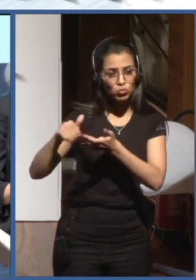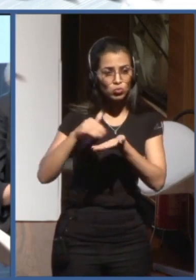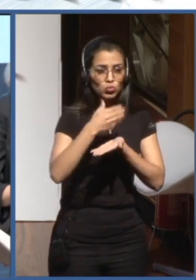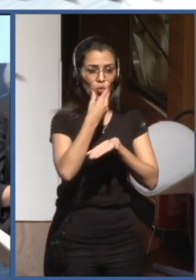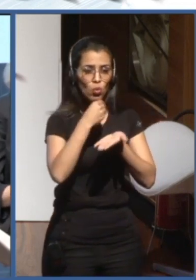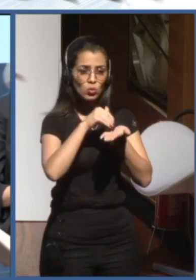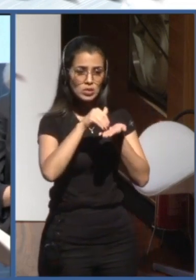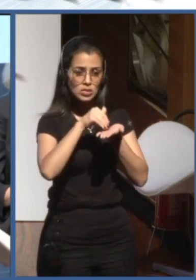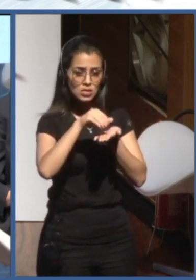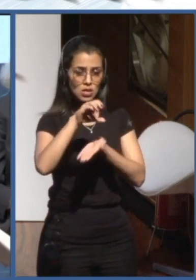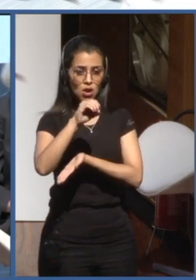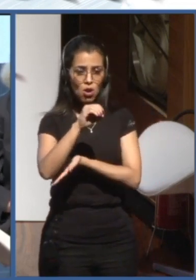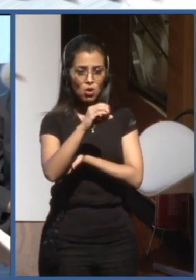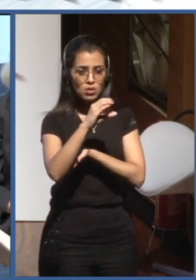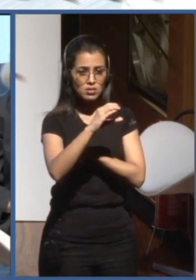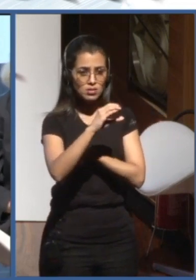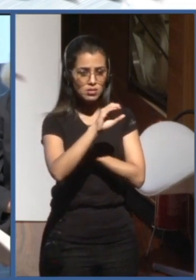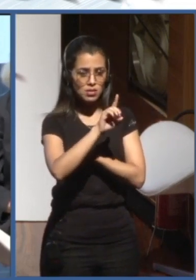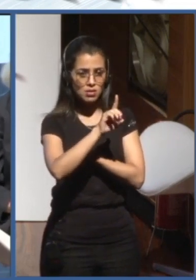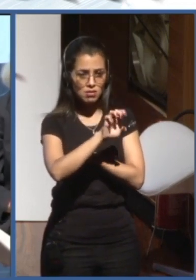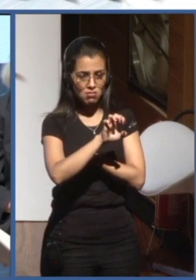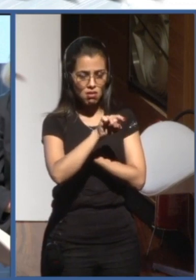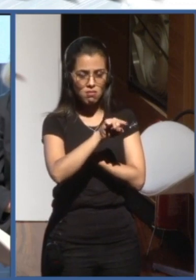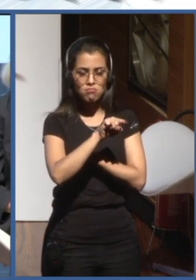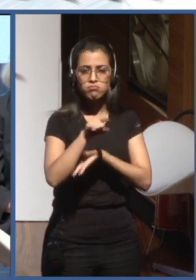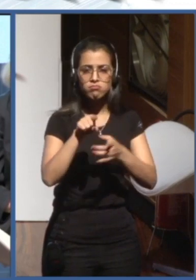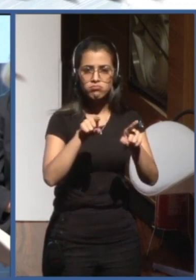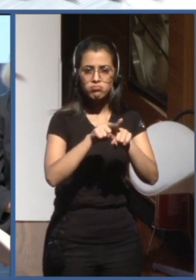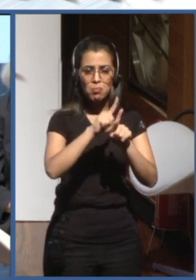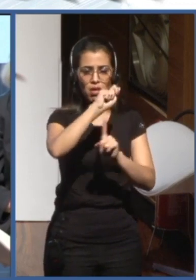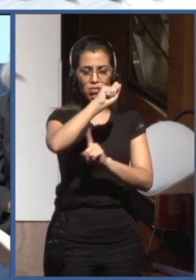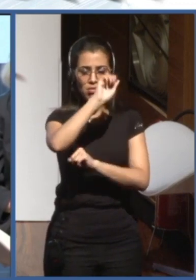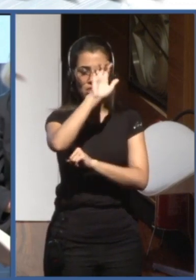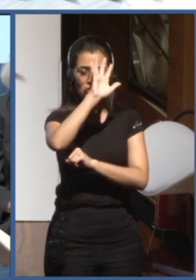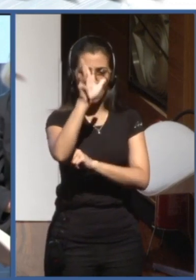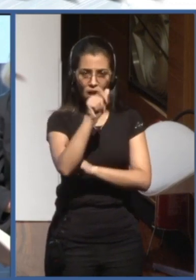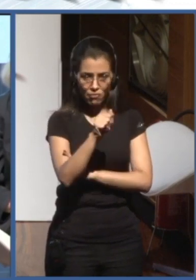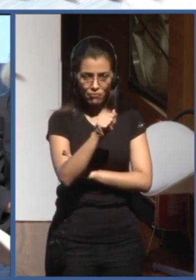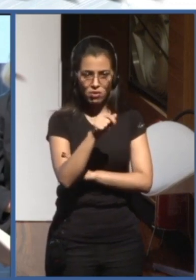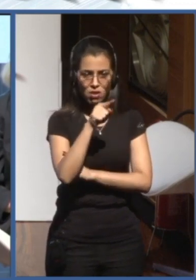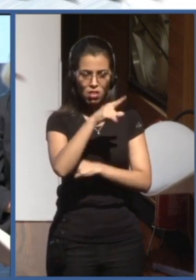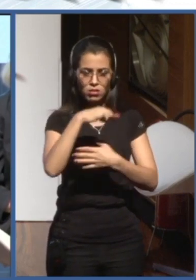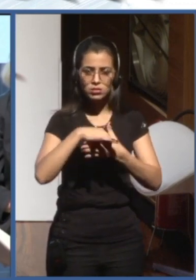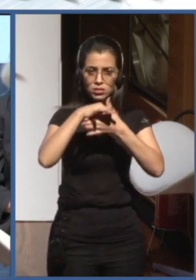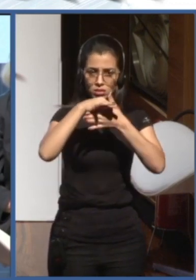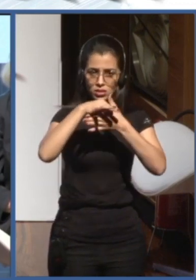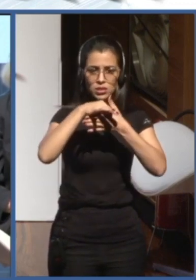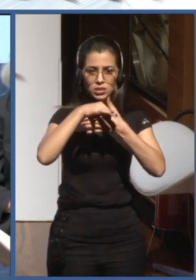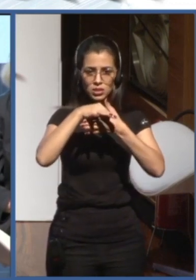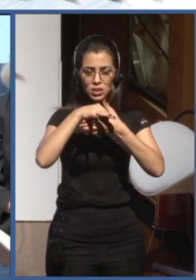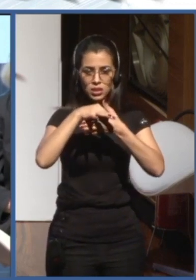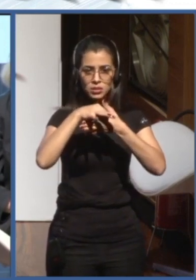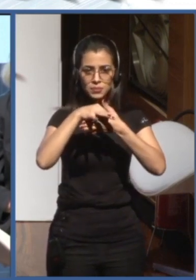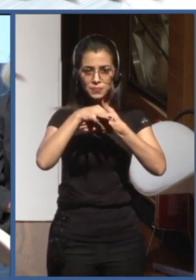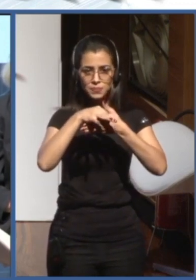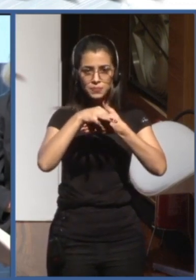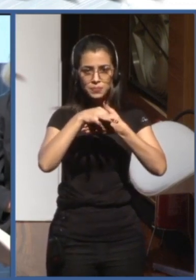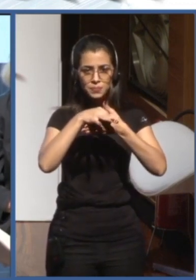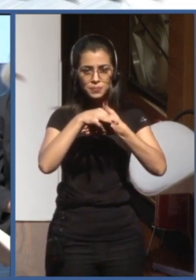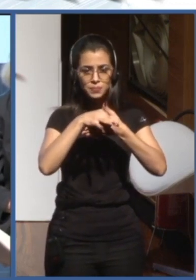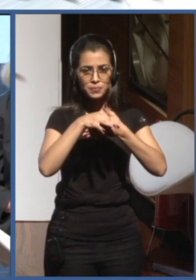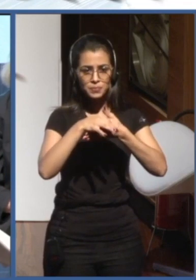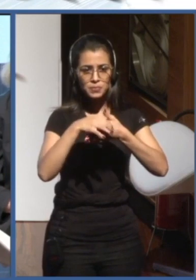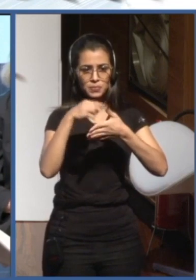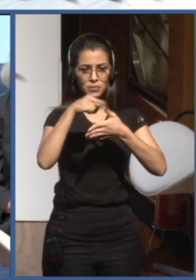african union and other leading uh know uh personalities who joined this panel and this panel was moderated by a young young